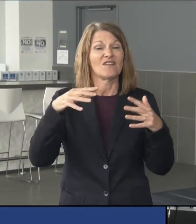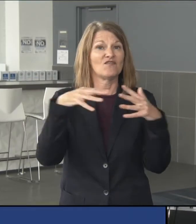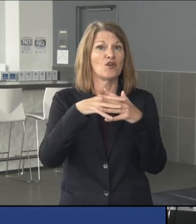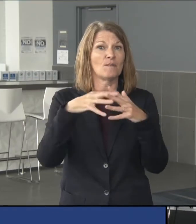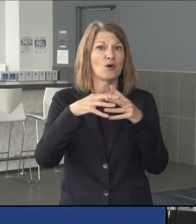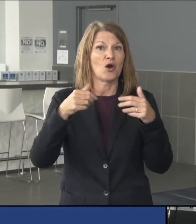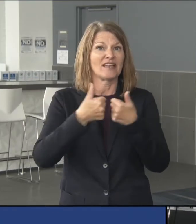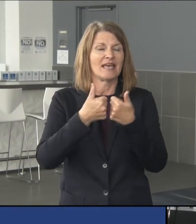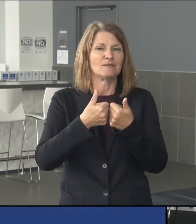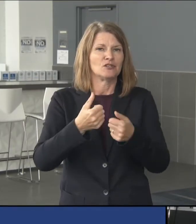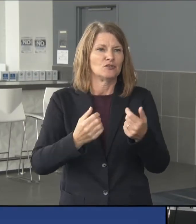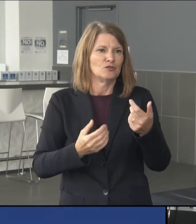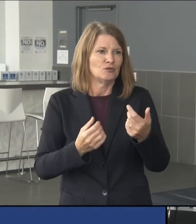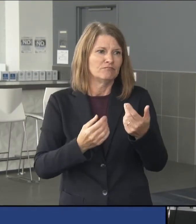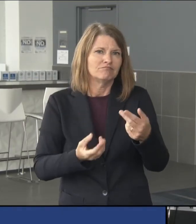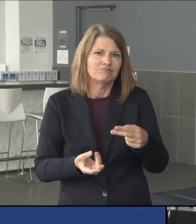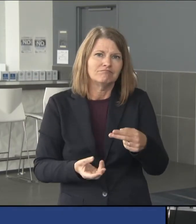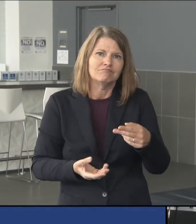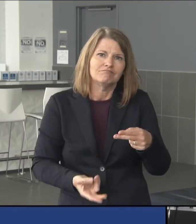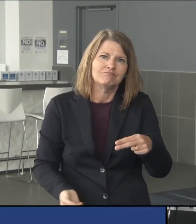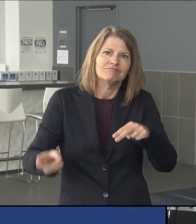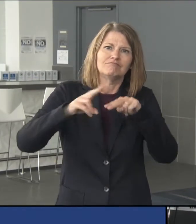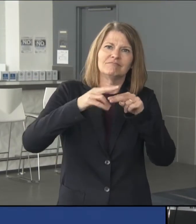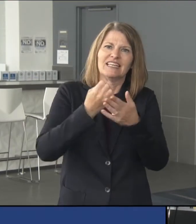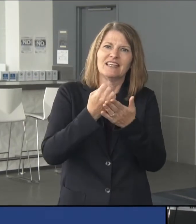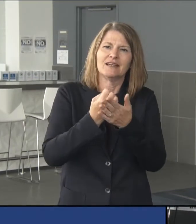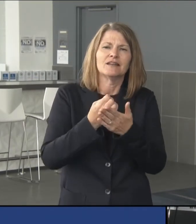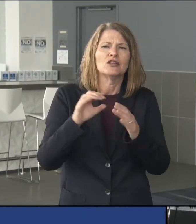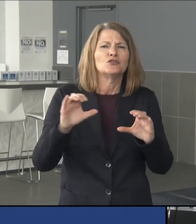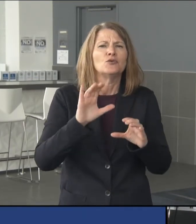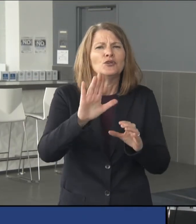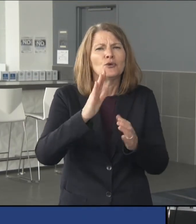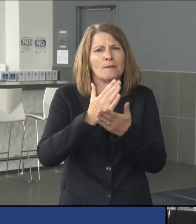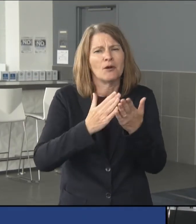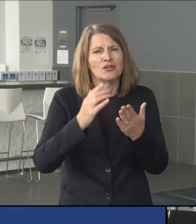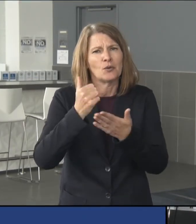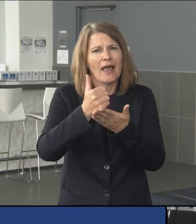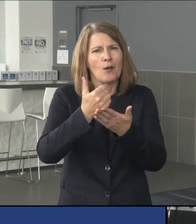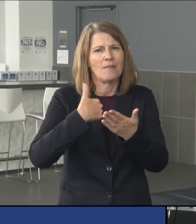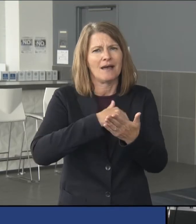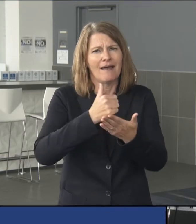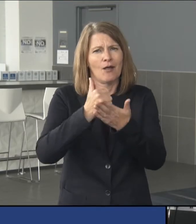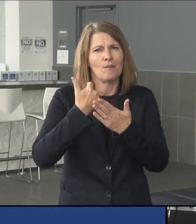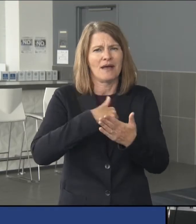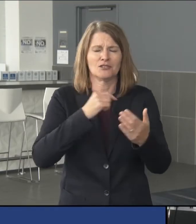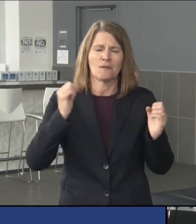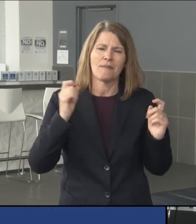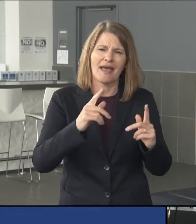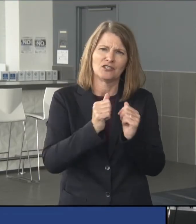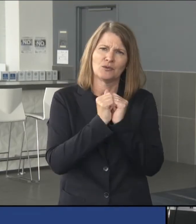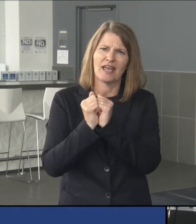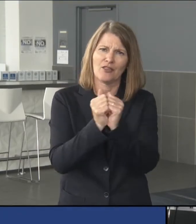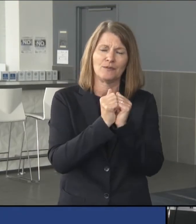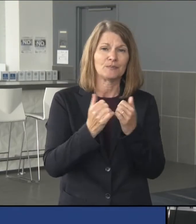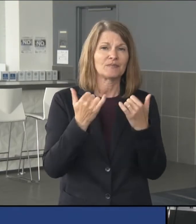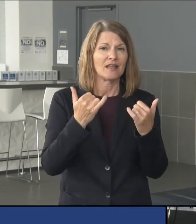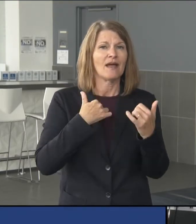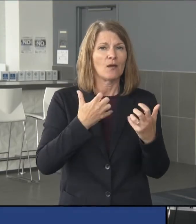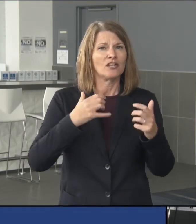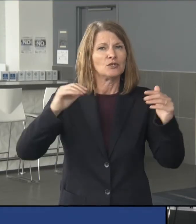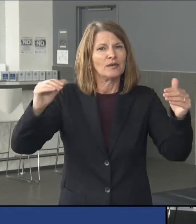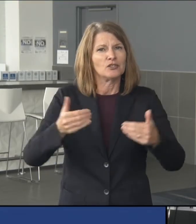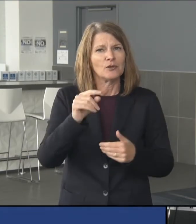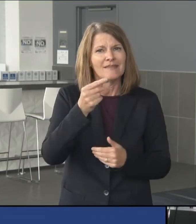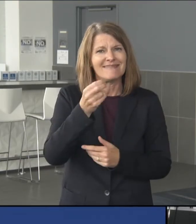Do your part to help us together get back and gather. At this time, I'd like to introduce Theo